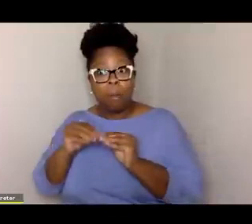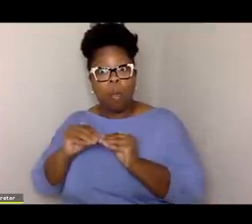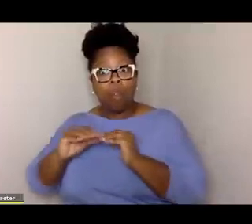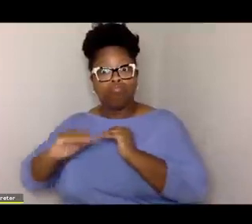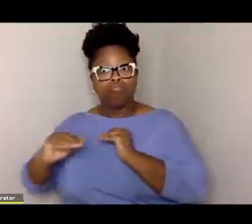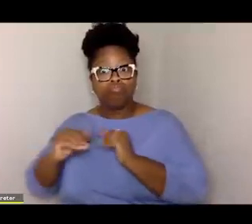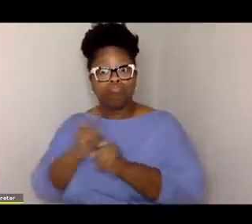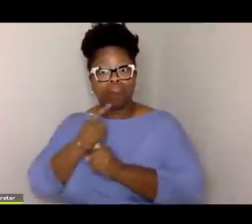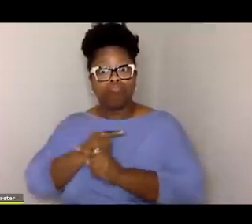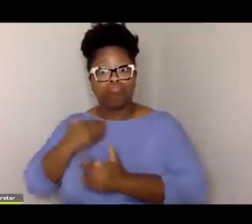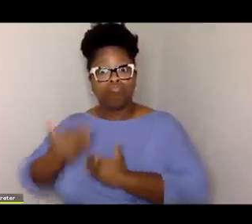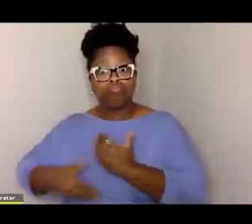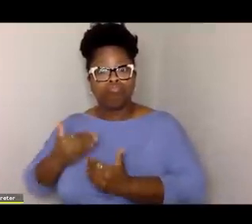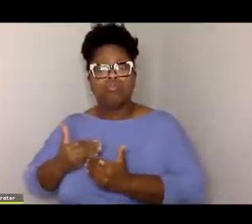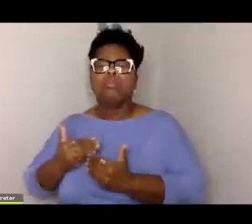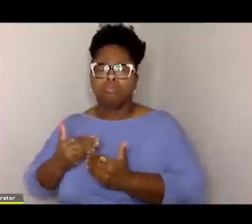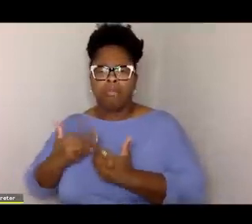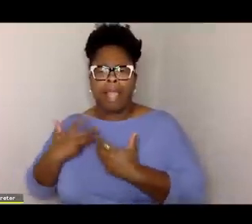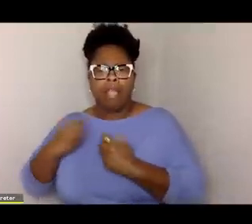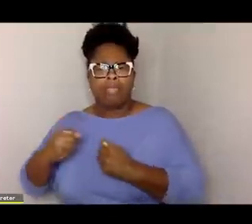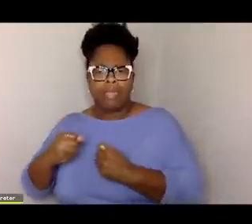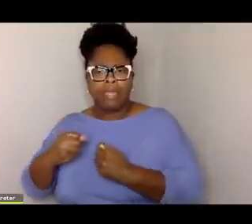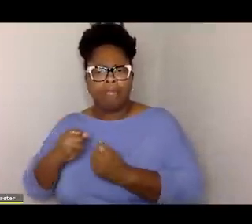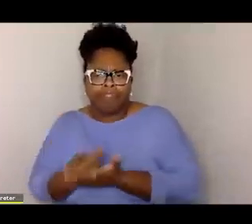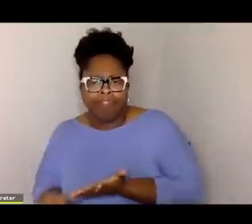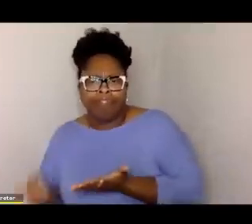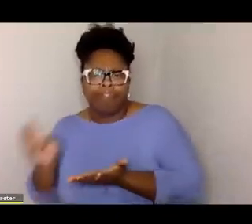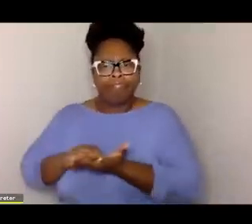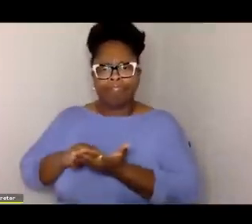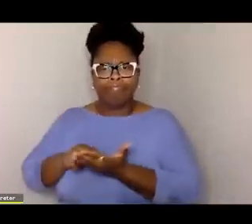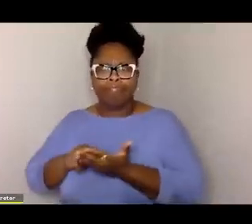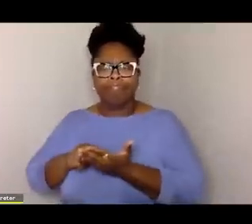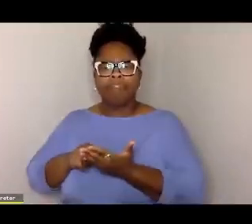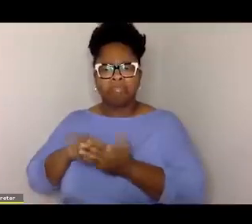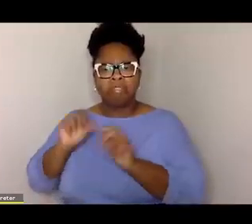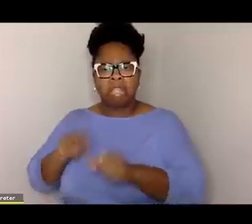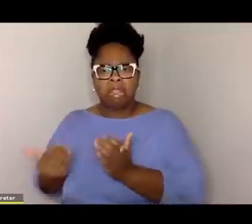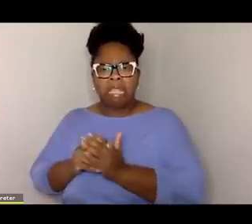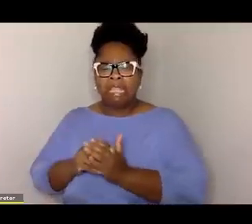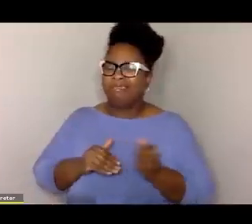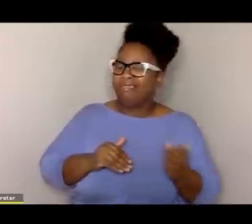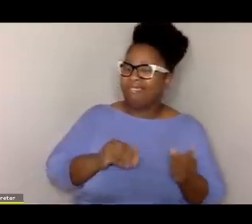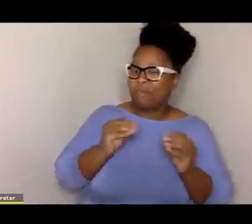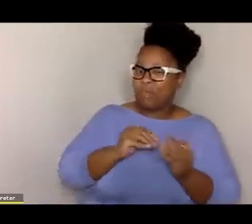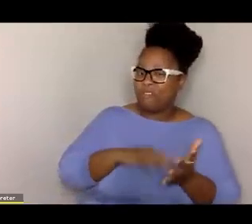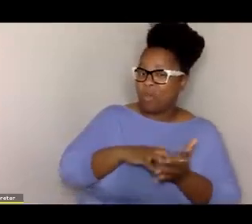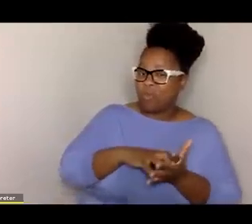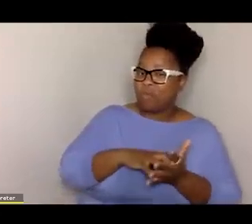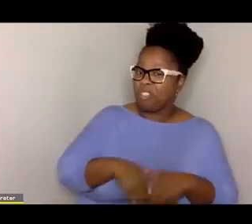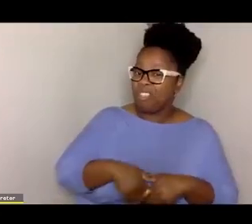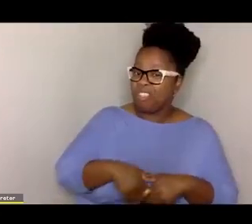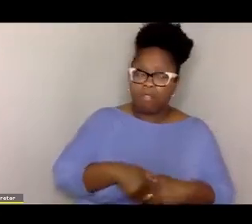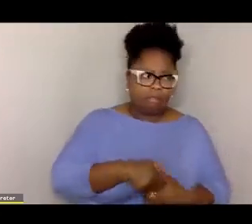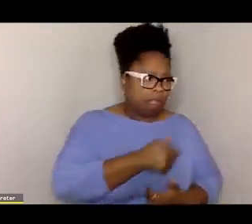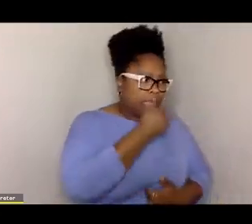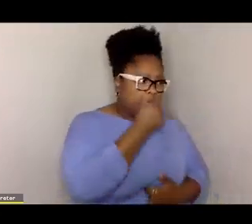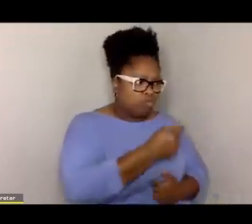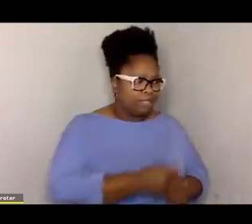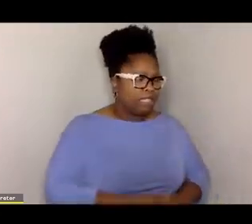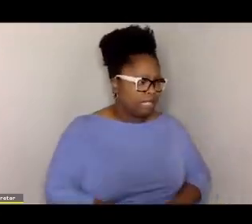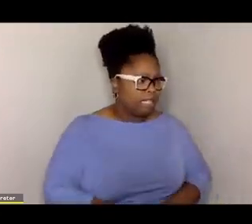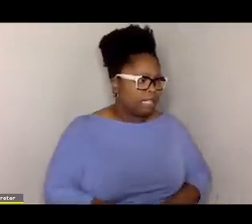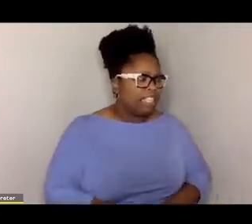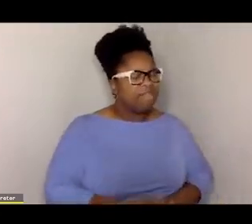a higher probability of getting back to a healthy baseline. The other child's more vulnerable. So interesting. Also interesting that